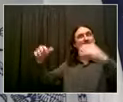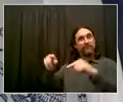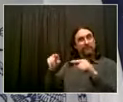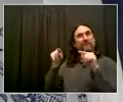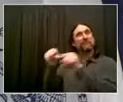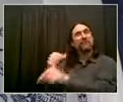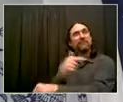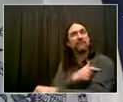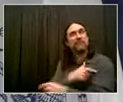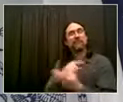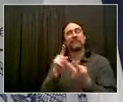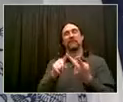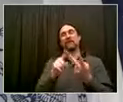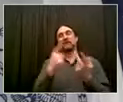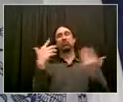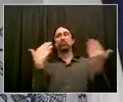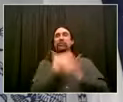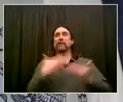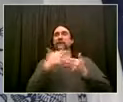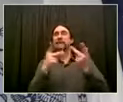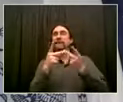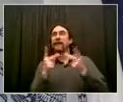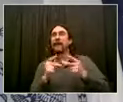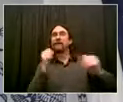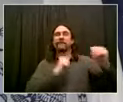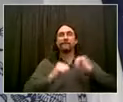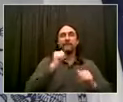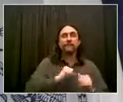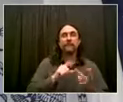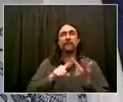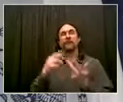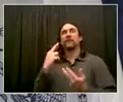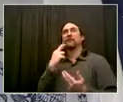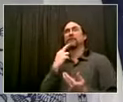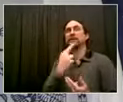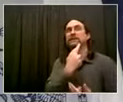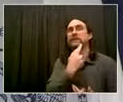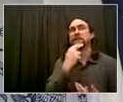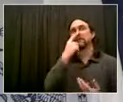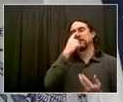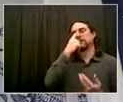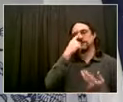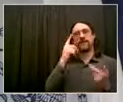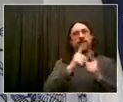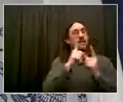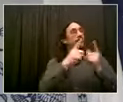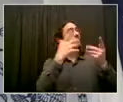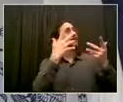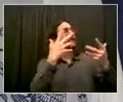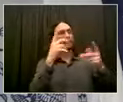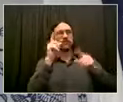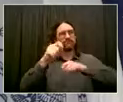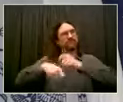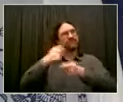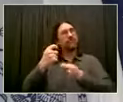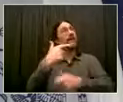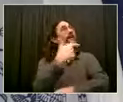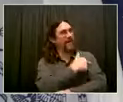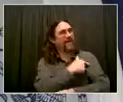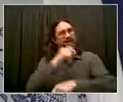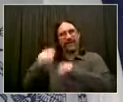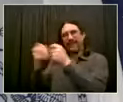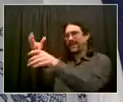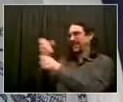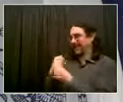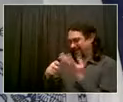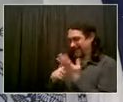when they get vaccinated. So that's exciting. We're going to have that real soon. I would say to you, Marla, yeah,